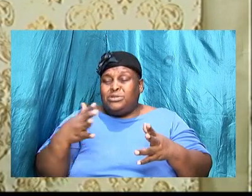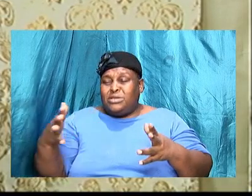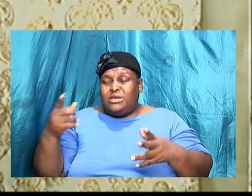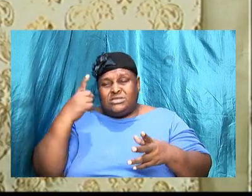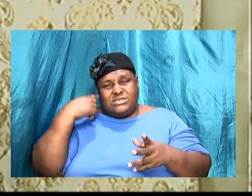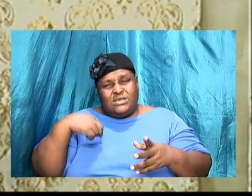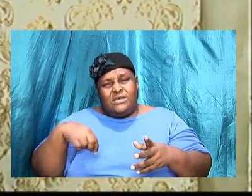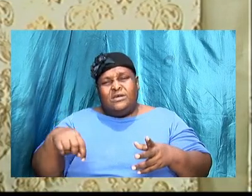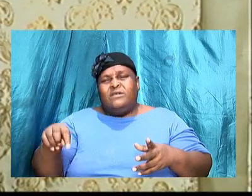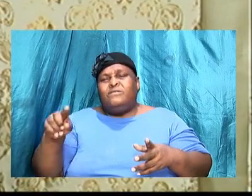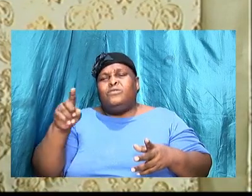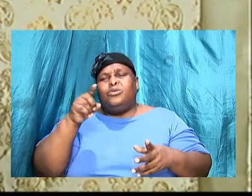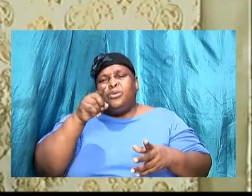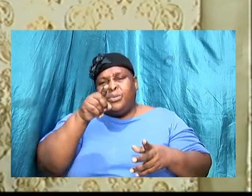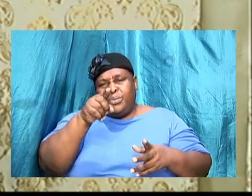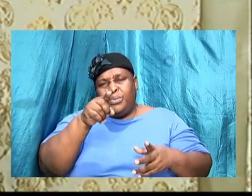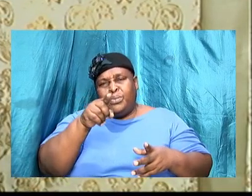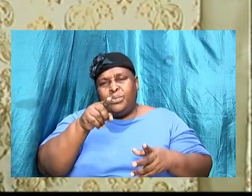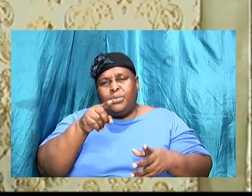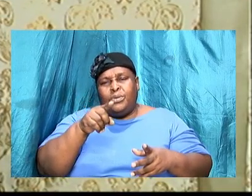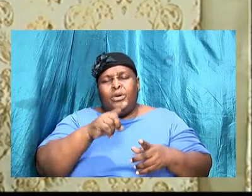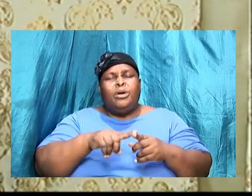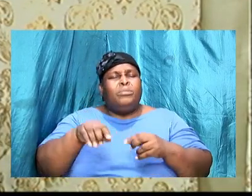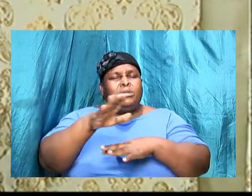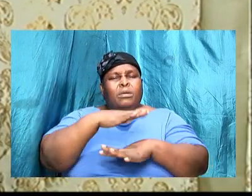but above everything